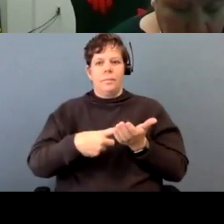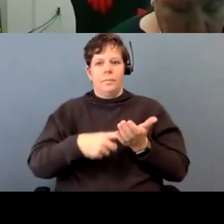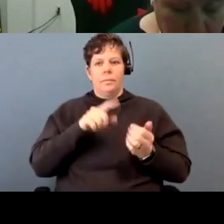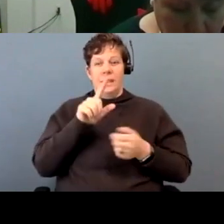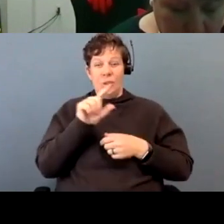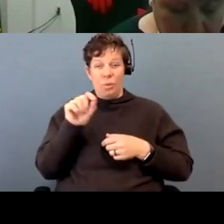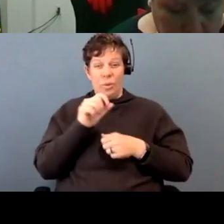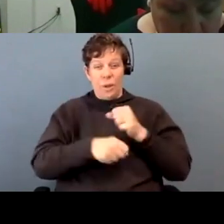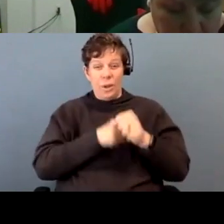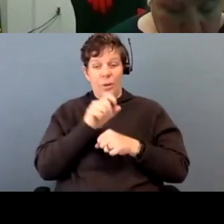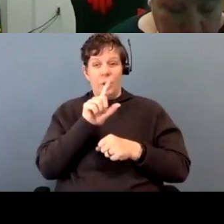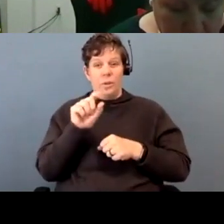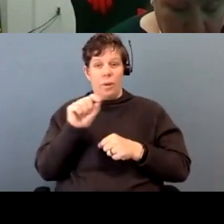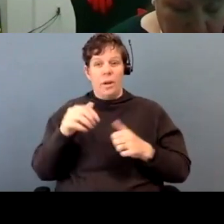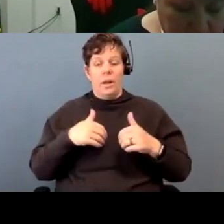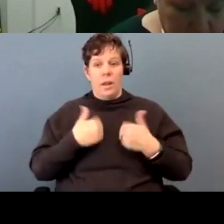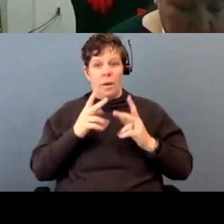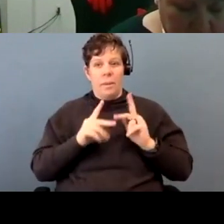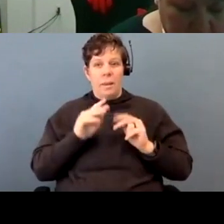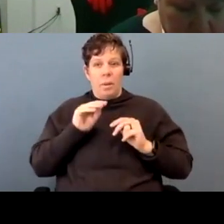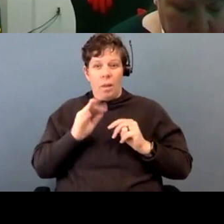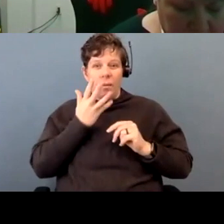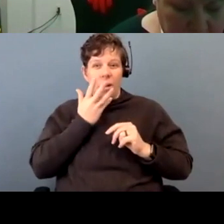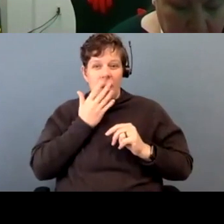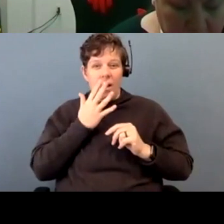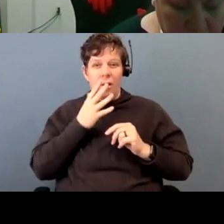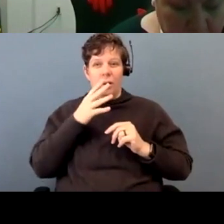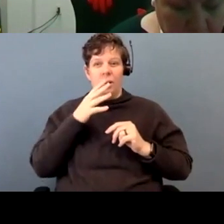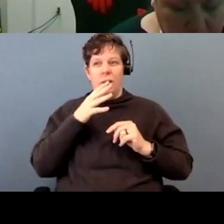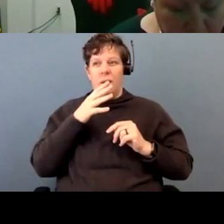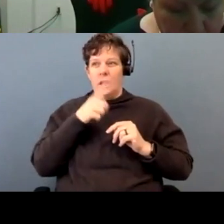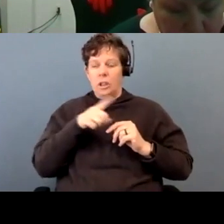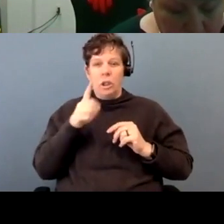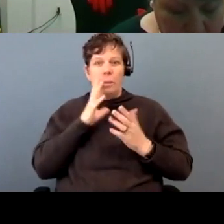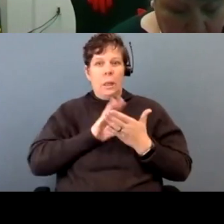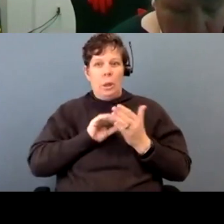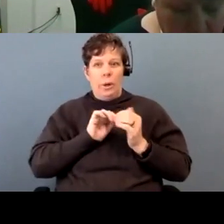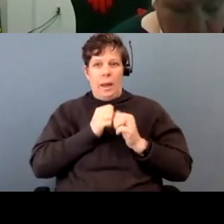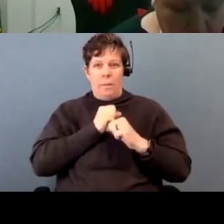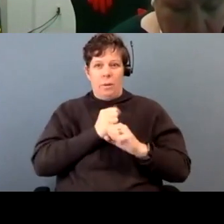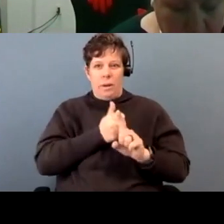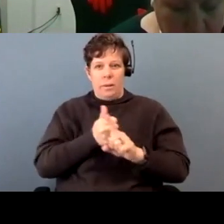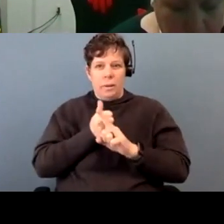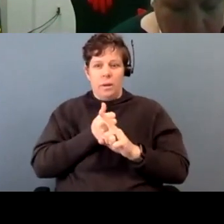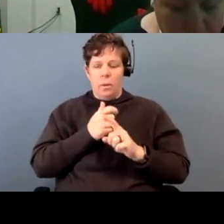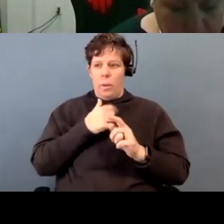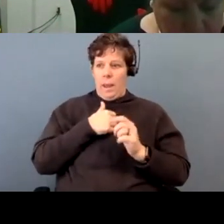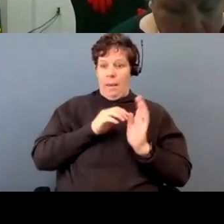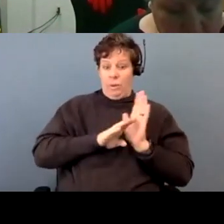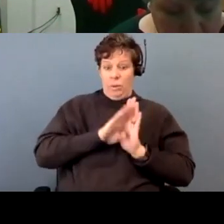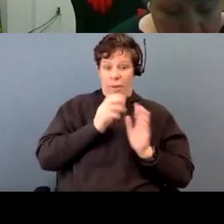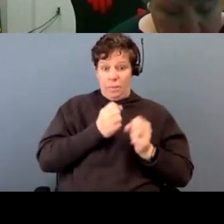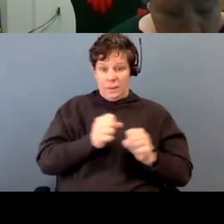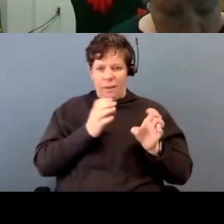young people of color learning how to protect themselves from violence. We shouldn't be in a place where we have to create safety plans, but we are. So